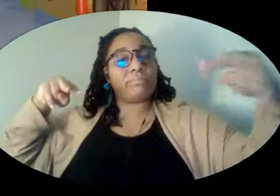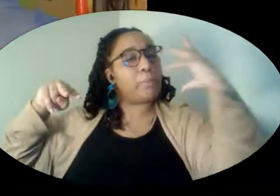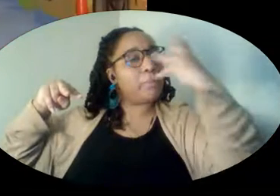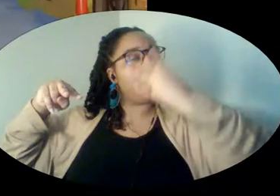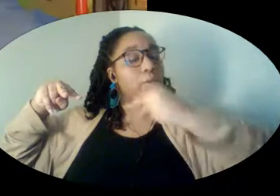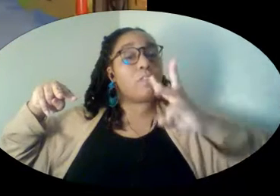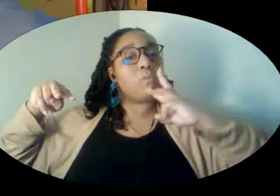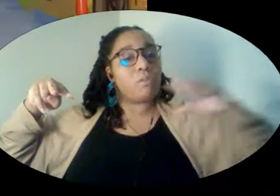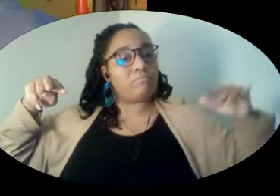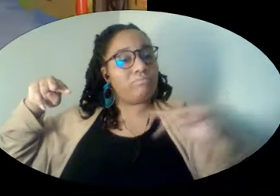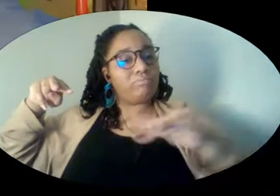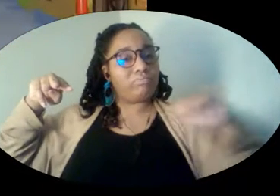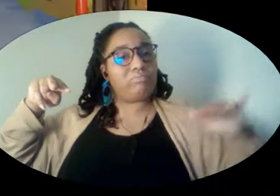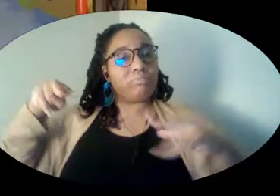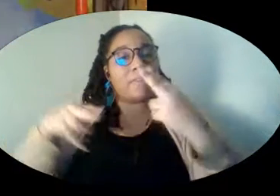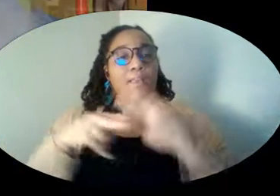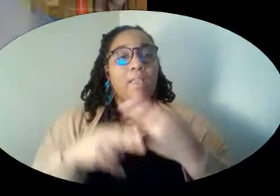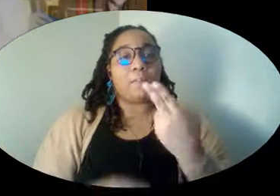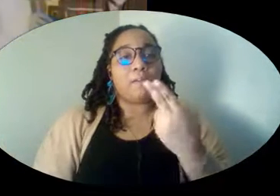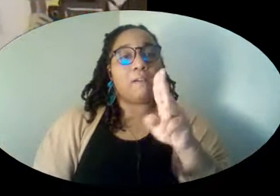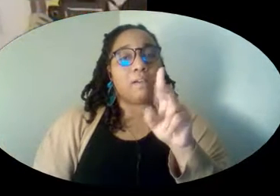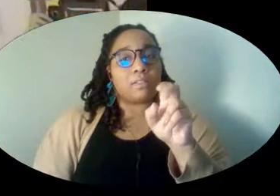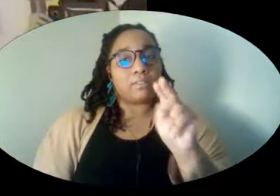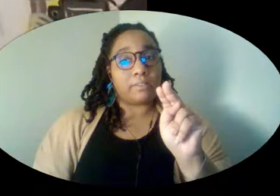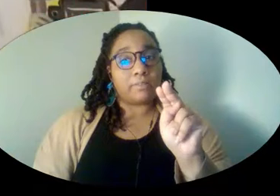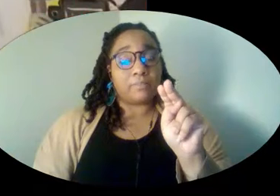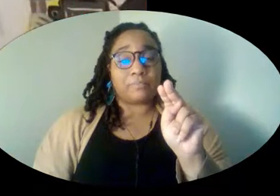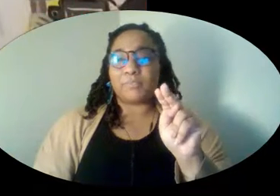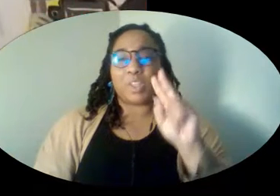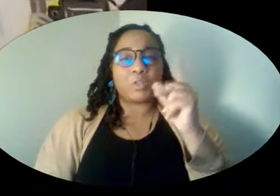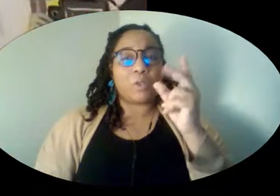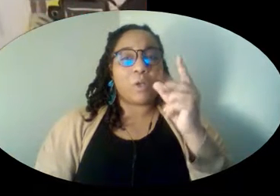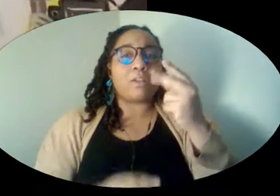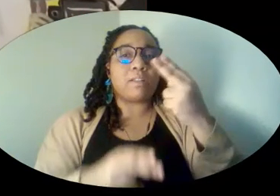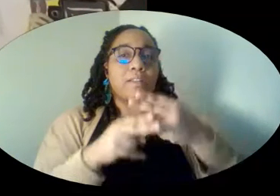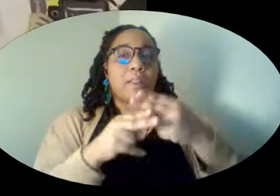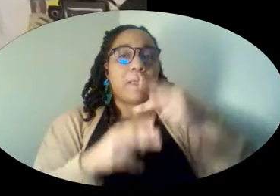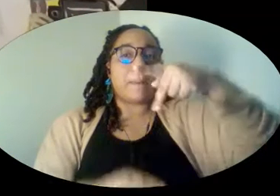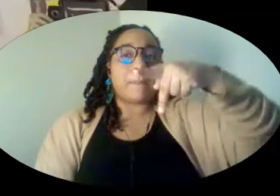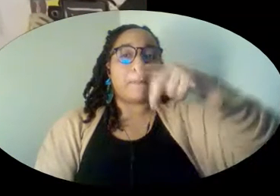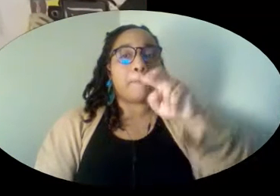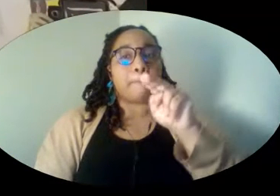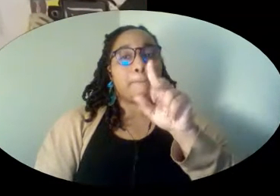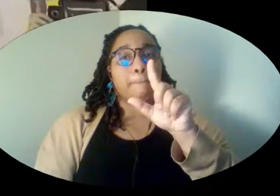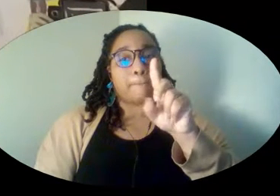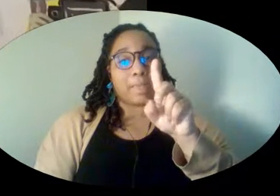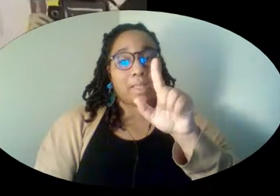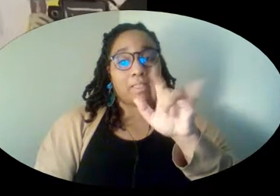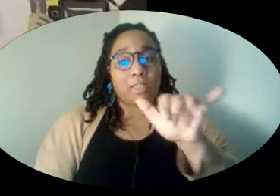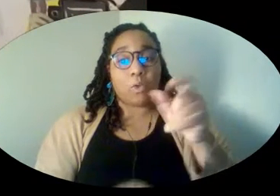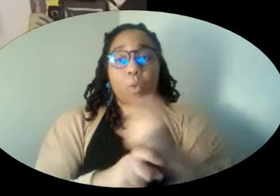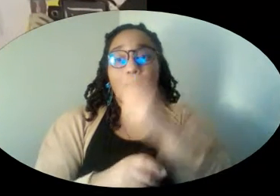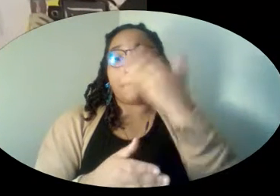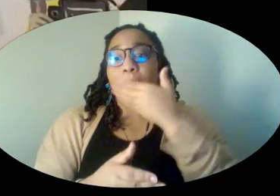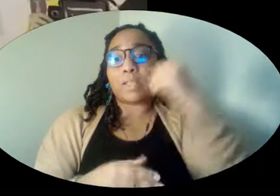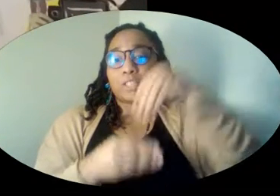elegantly across the mighty Hudson River. Champion Pendley Calling of Blarney won Best in Show at